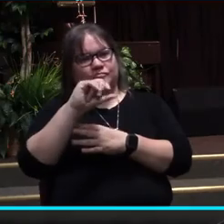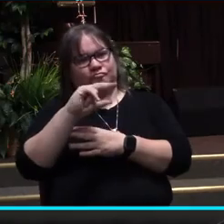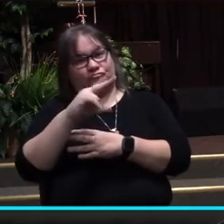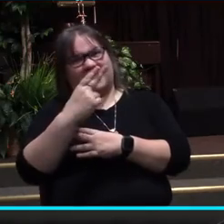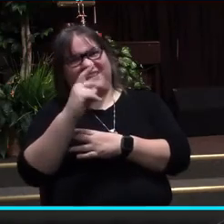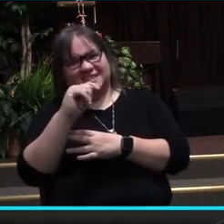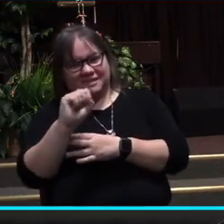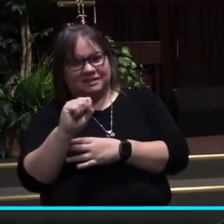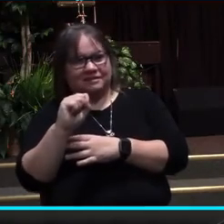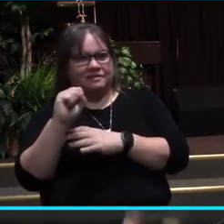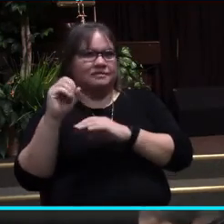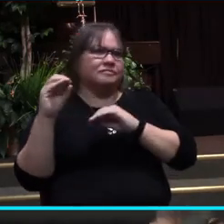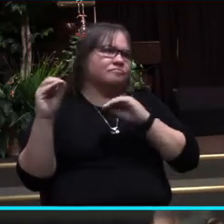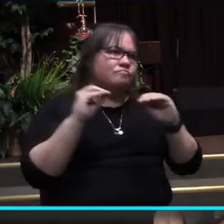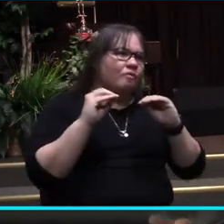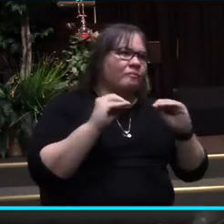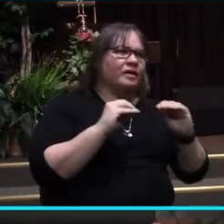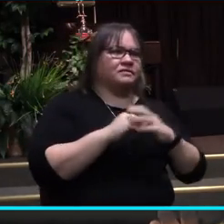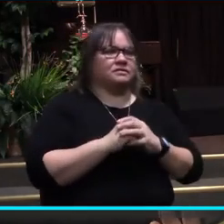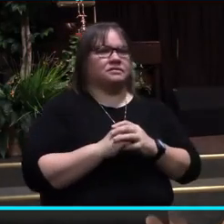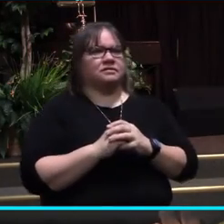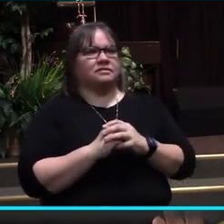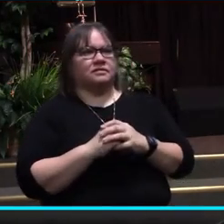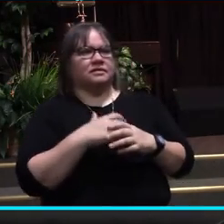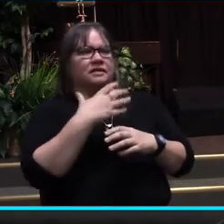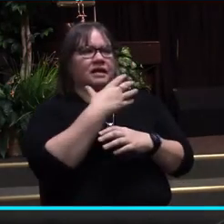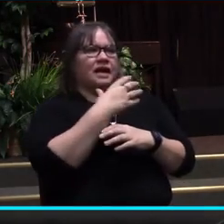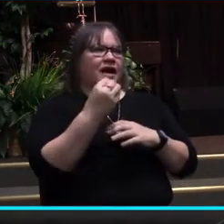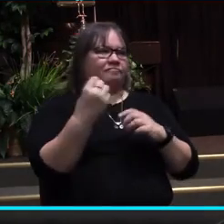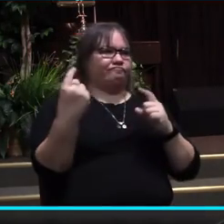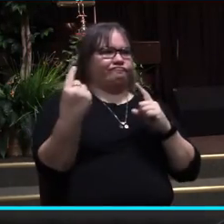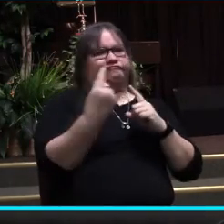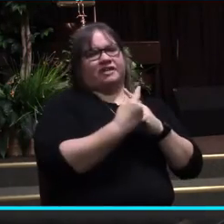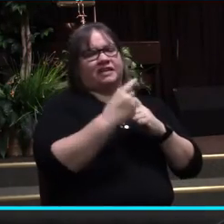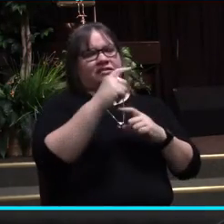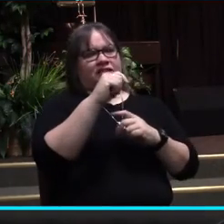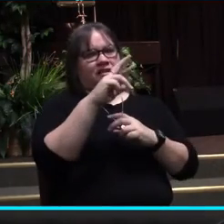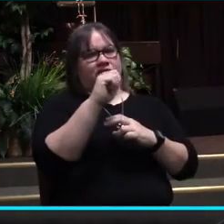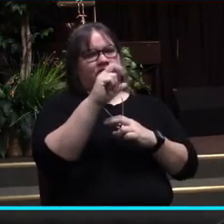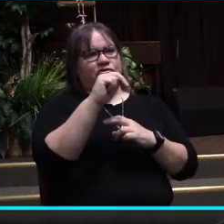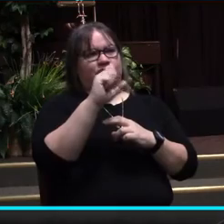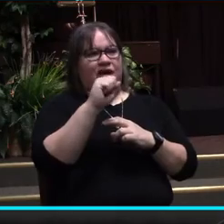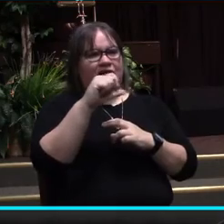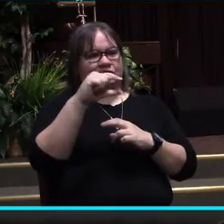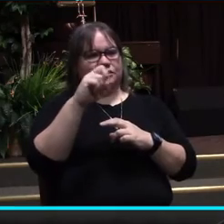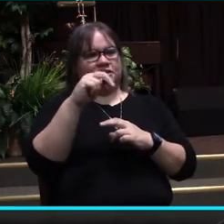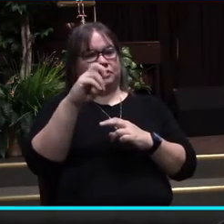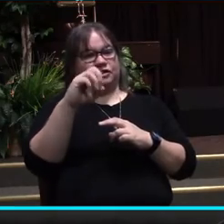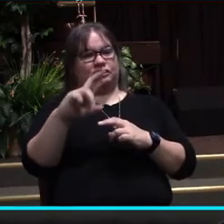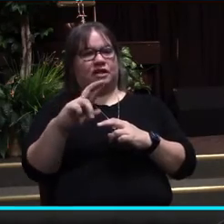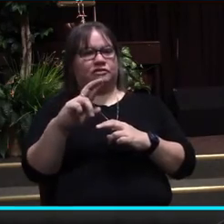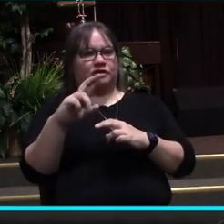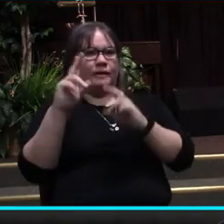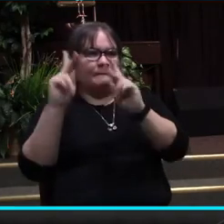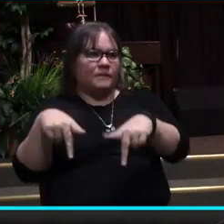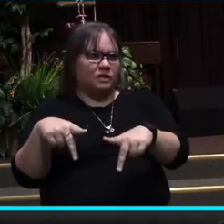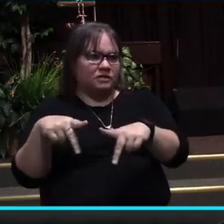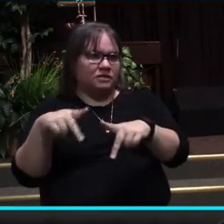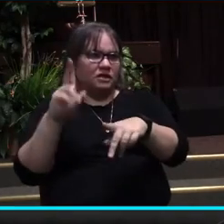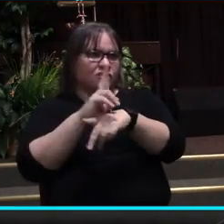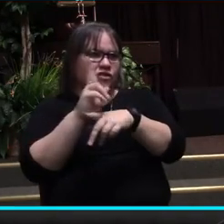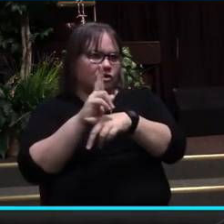against a transgender individual using a restroom of their choice is labeled